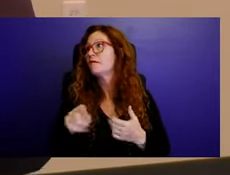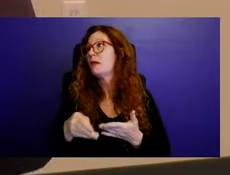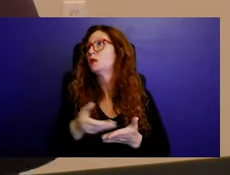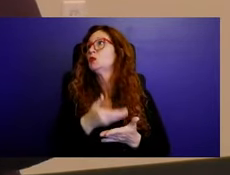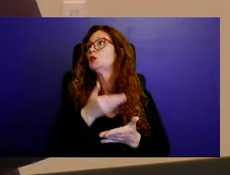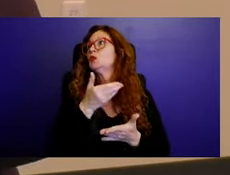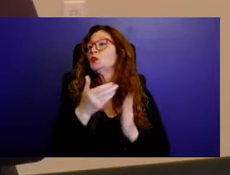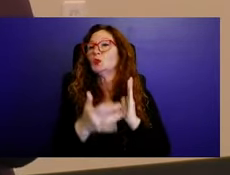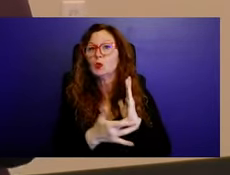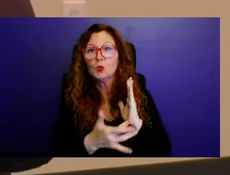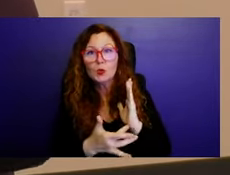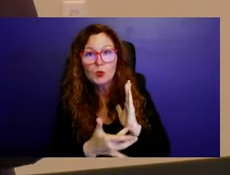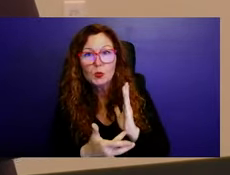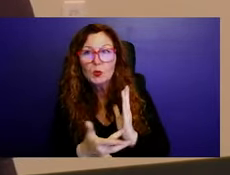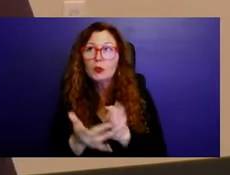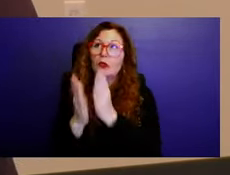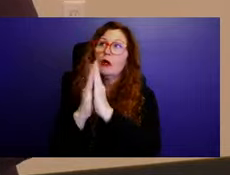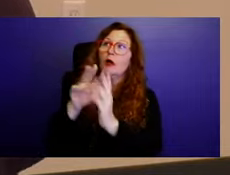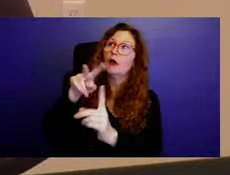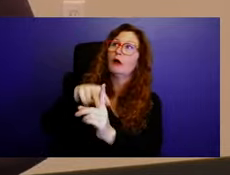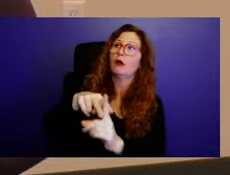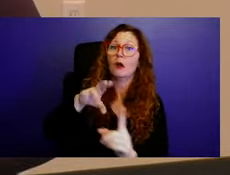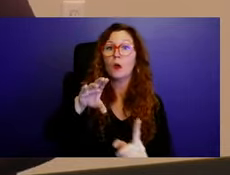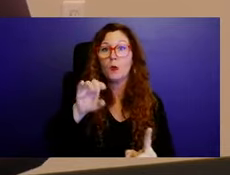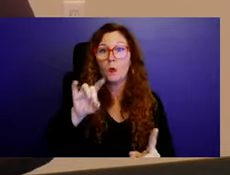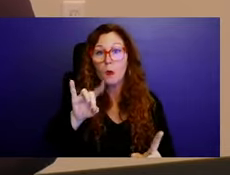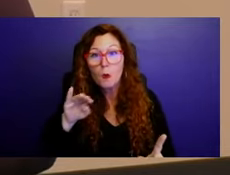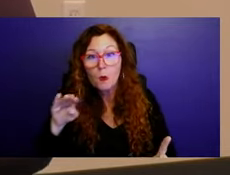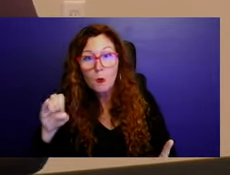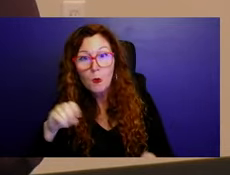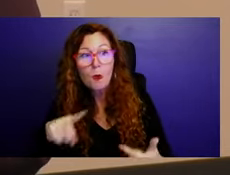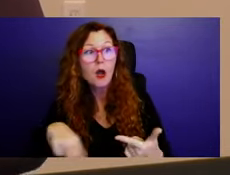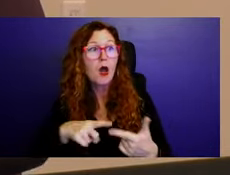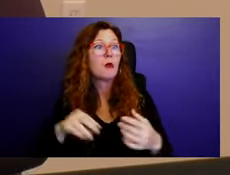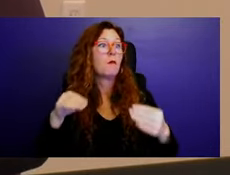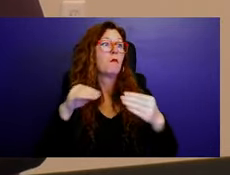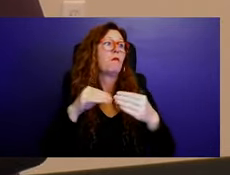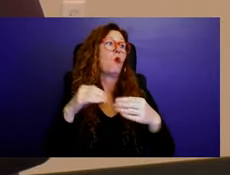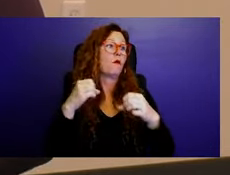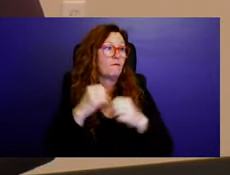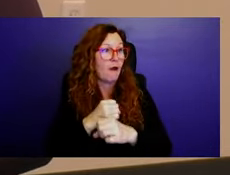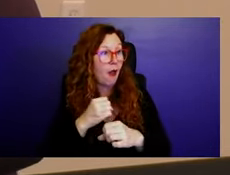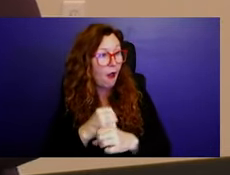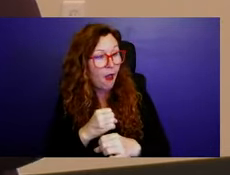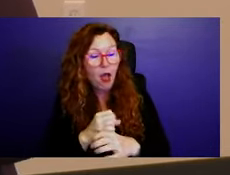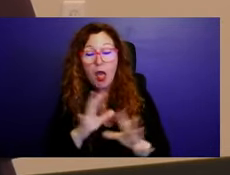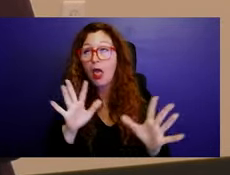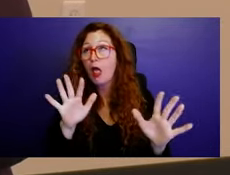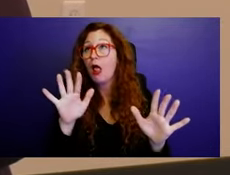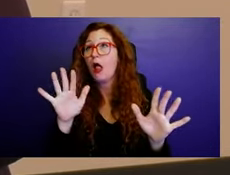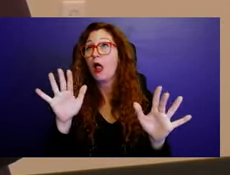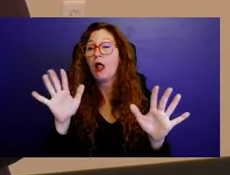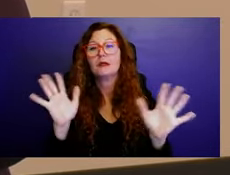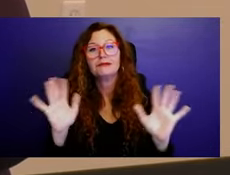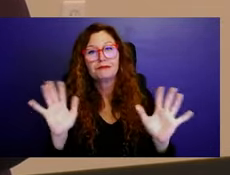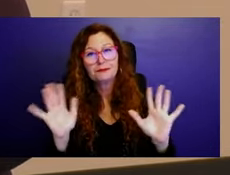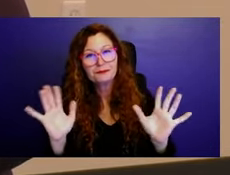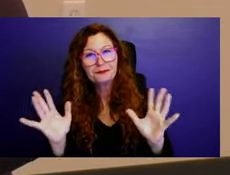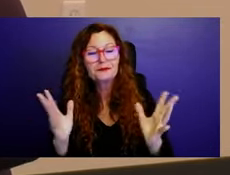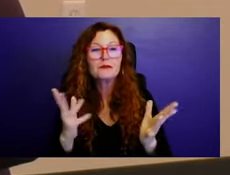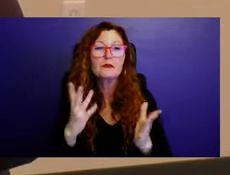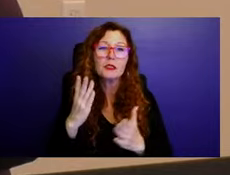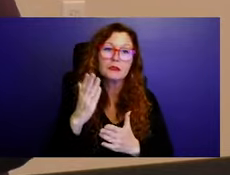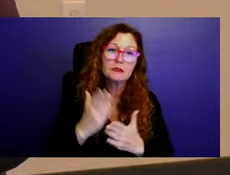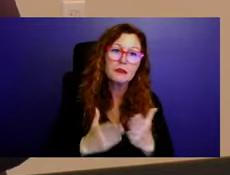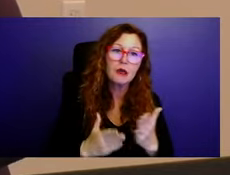code. And then people are fighting over that one space. So there are some layers to that, that doesn't necessarily work well in this situation,